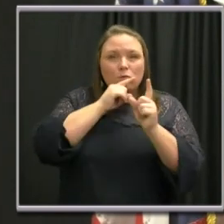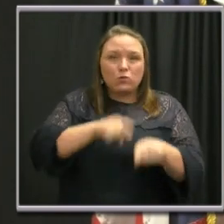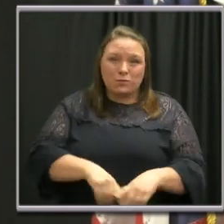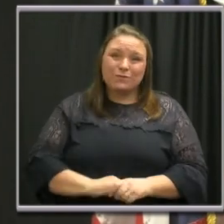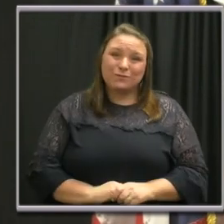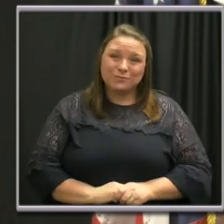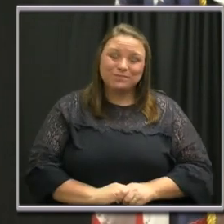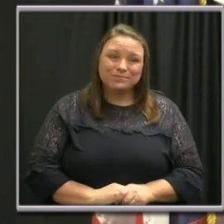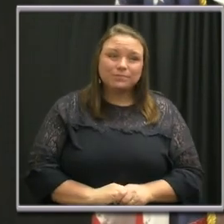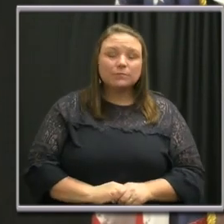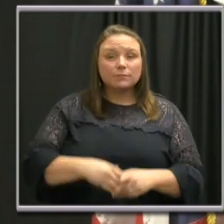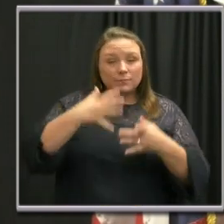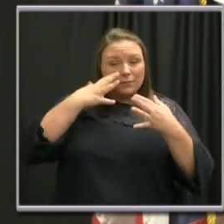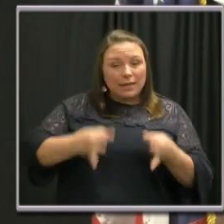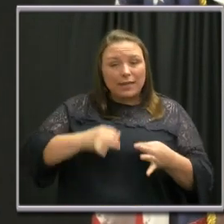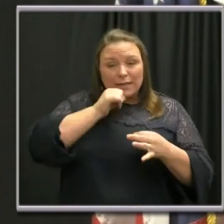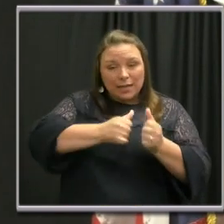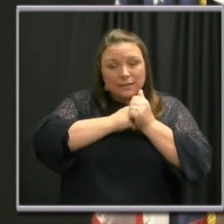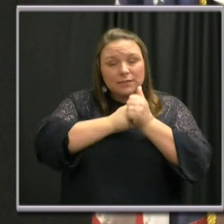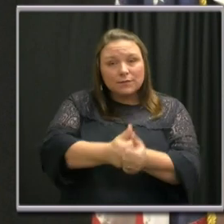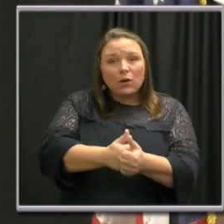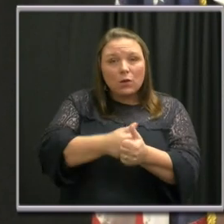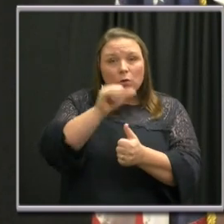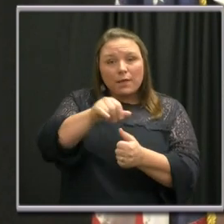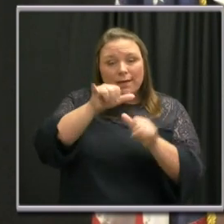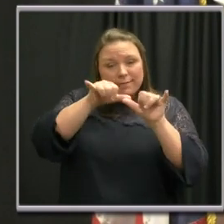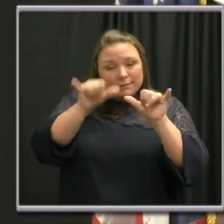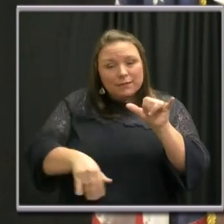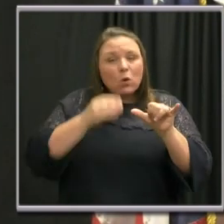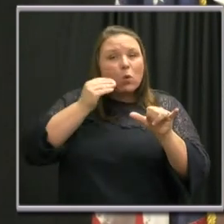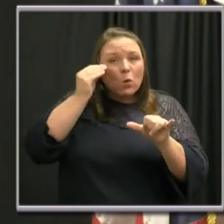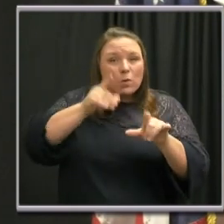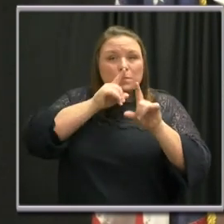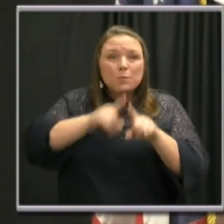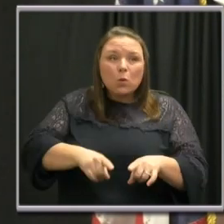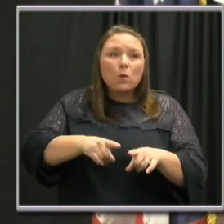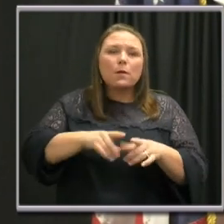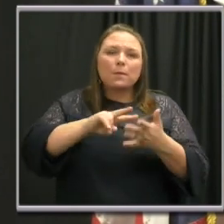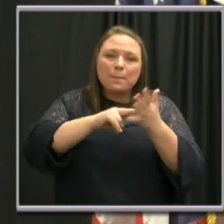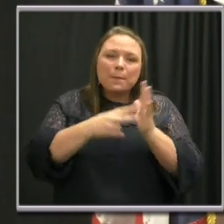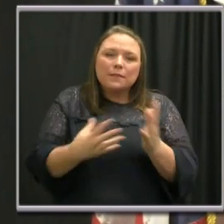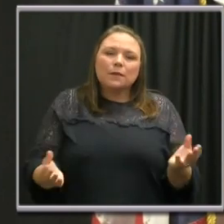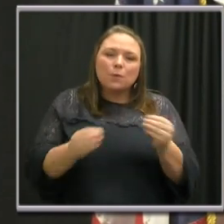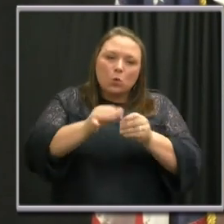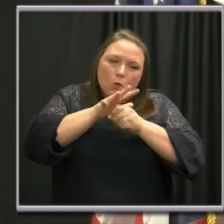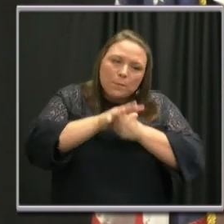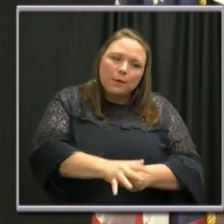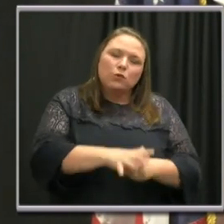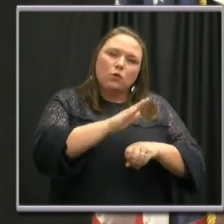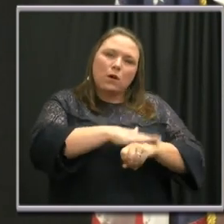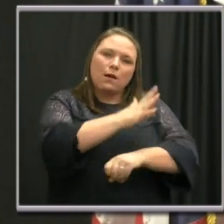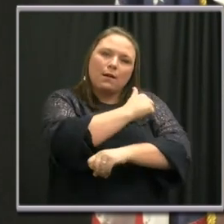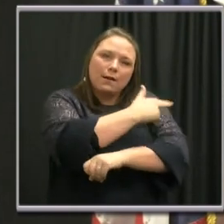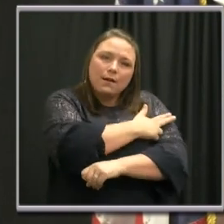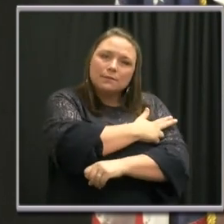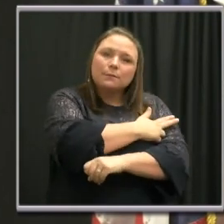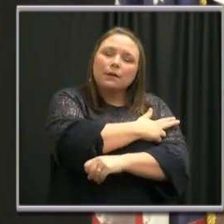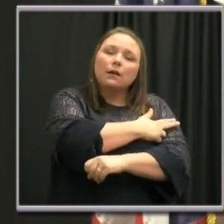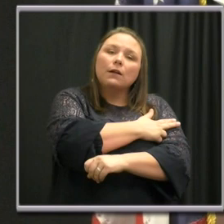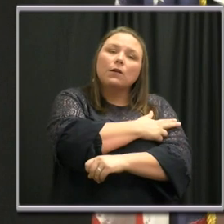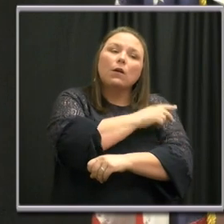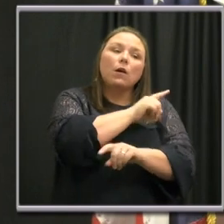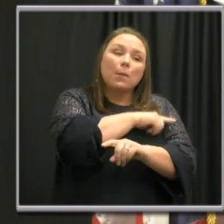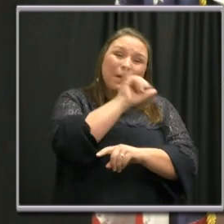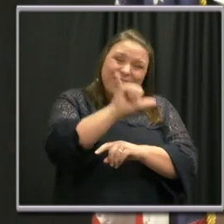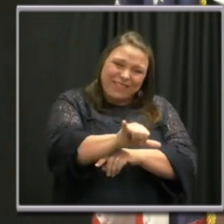The decision not to follow the safe at home order has put additional pressure on our healthcare system, which needs to be